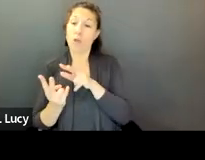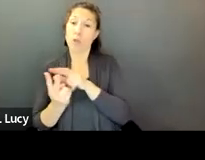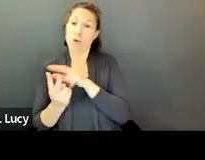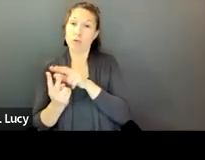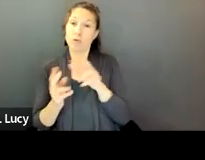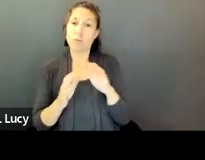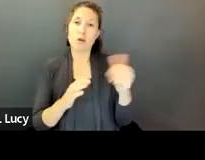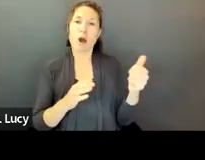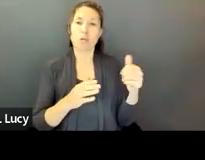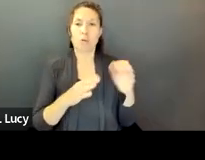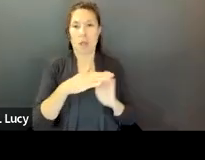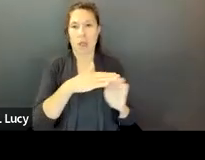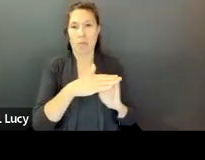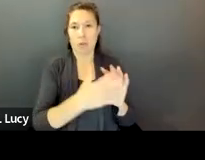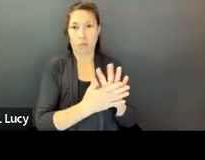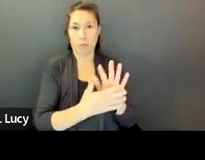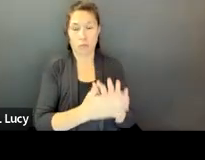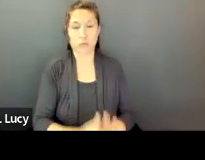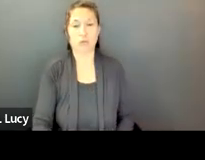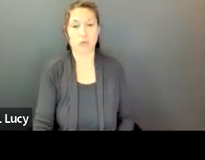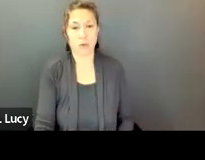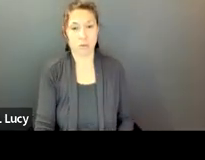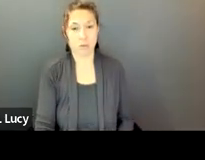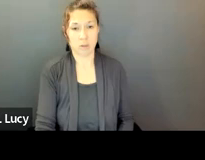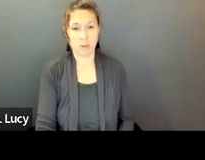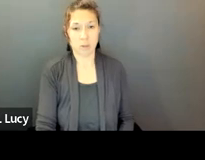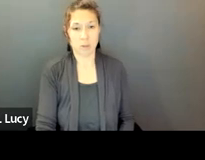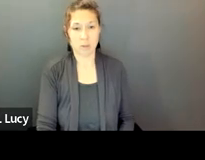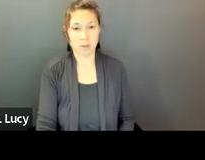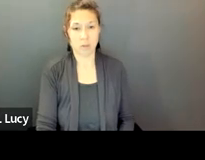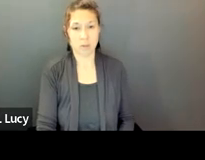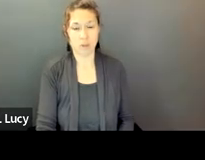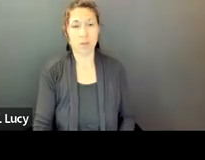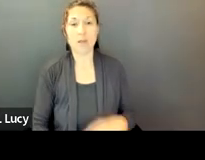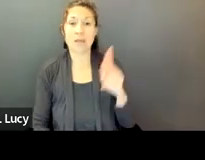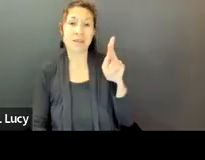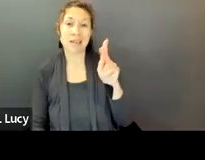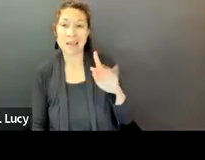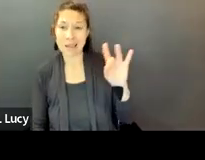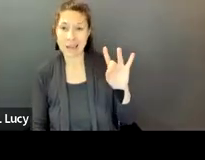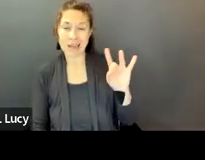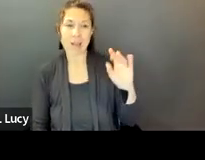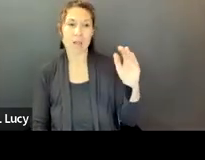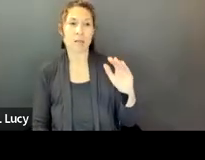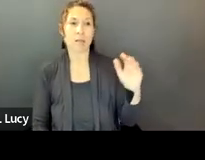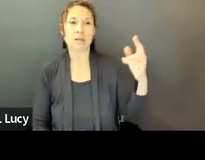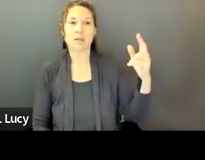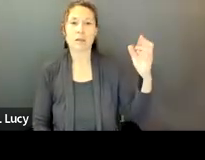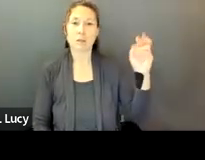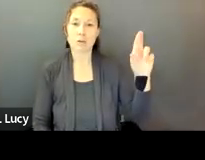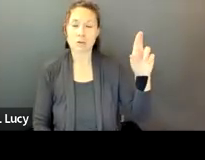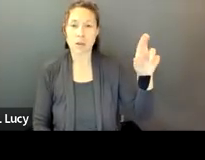We excluded K-8 schools as well as the Henderson upper and lower schools,